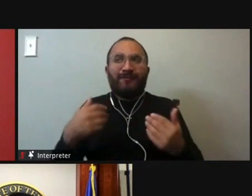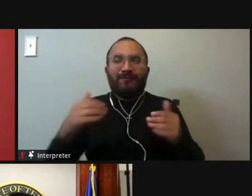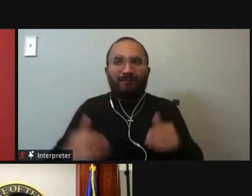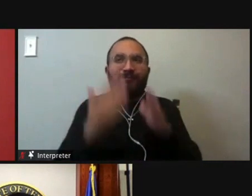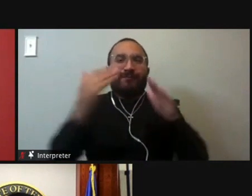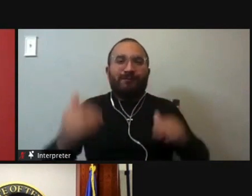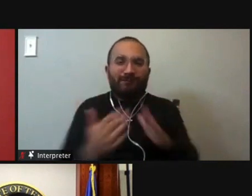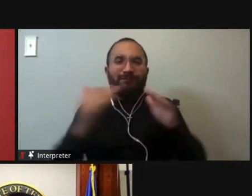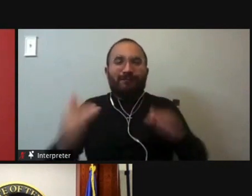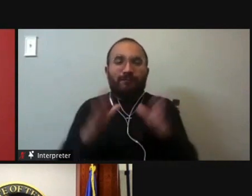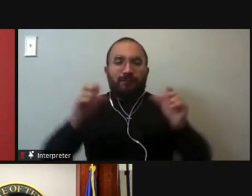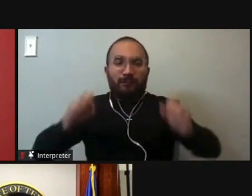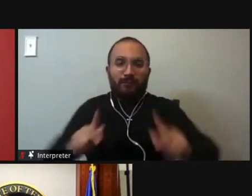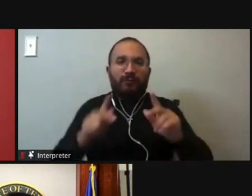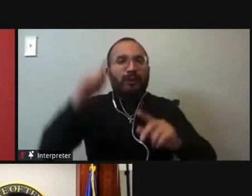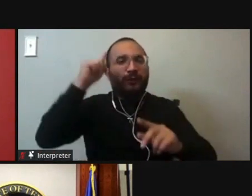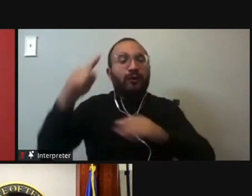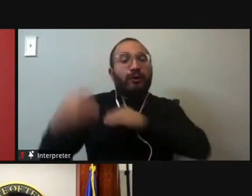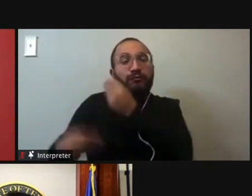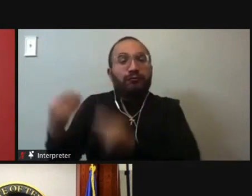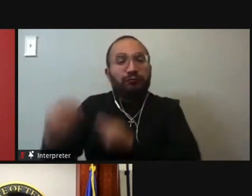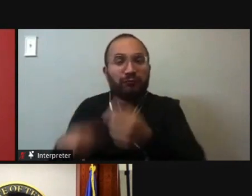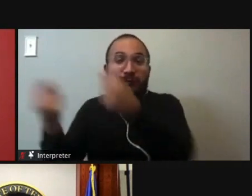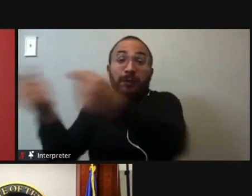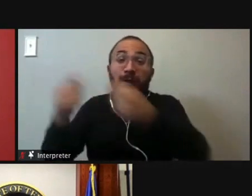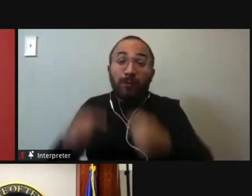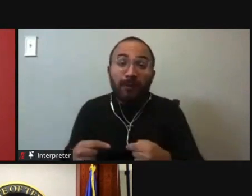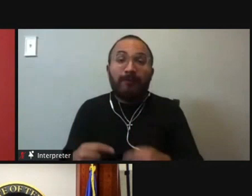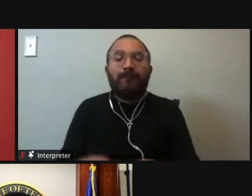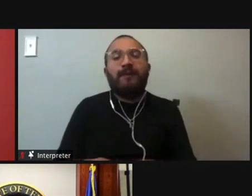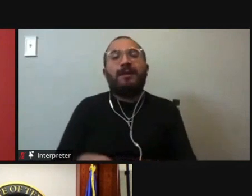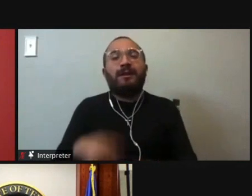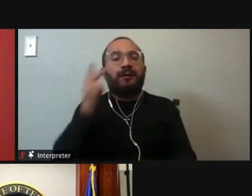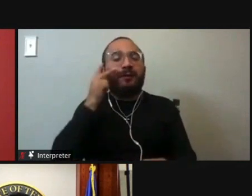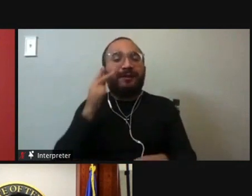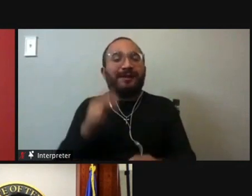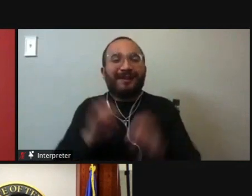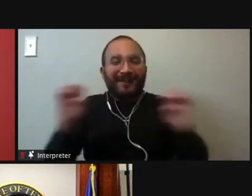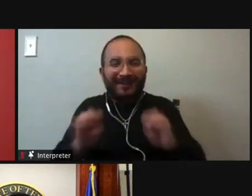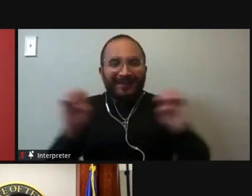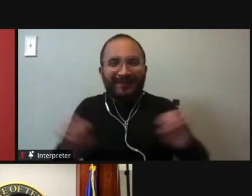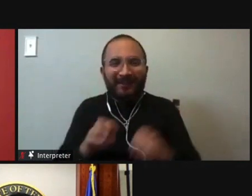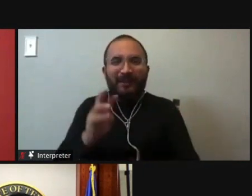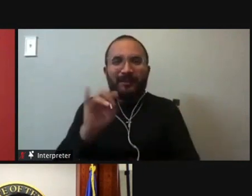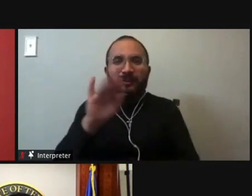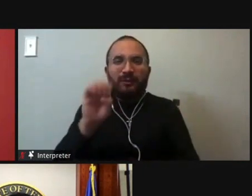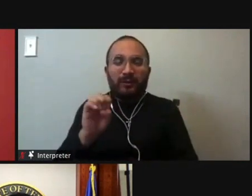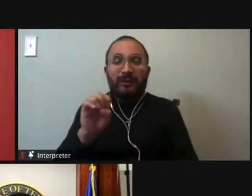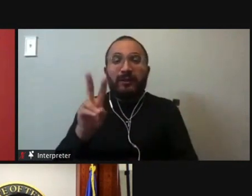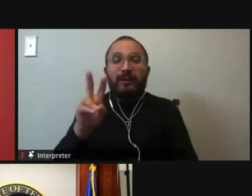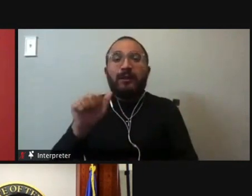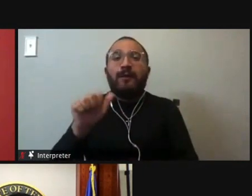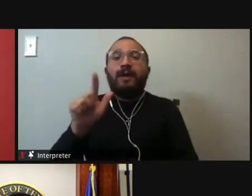opportunities for generations to come. We've seen the efforts of Willy Velasquez, who increased the number of